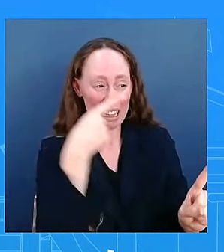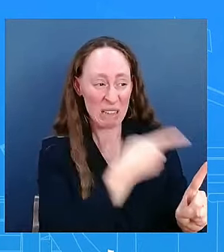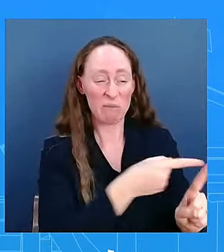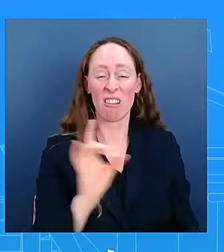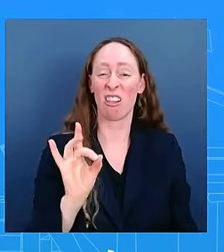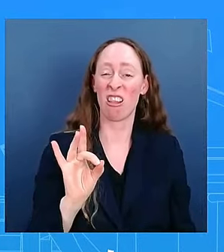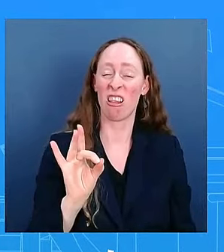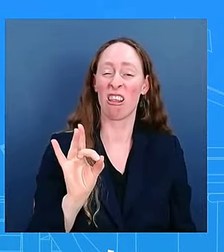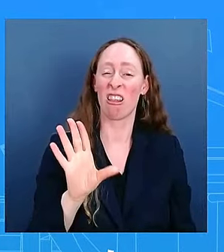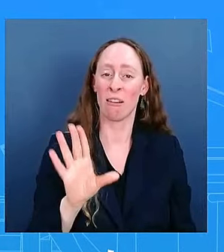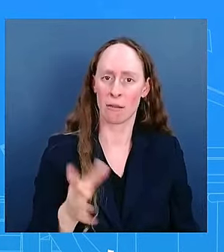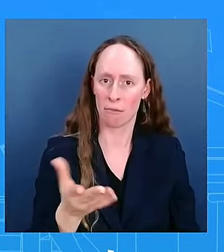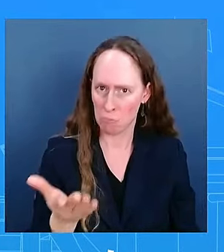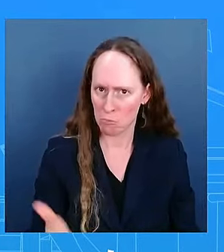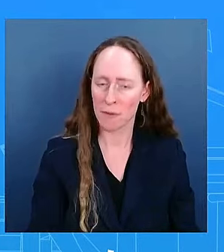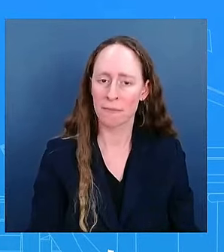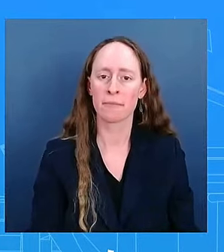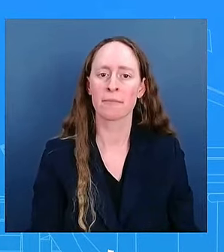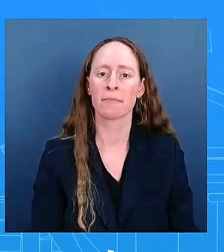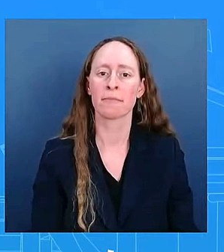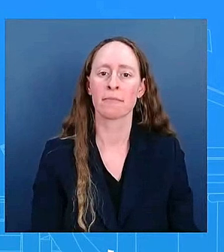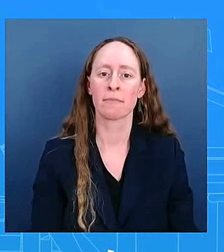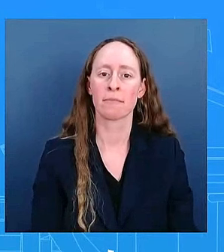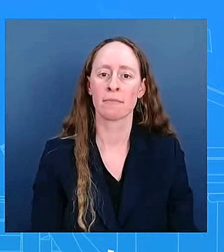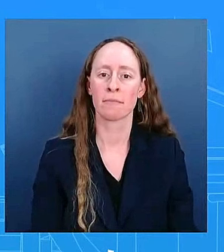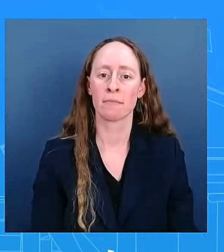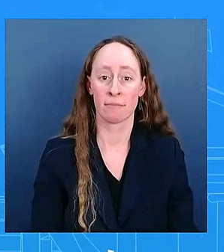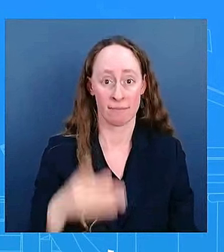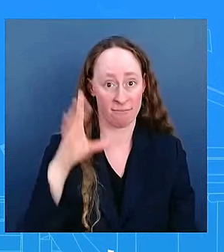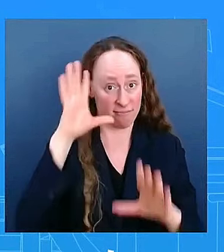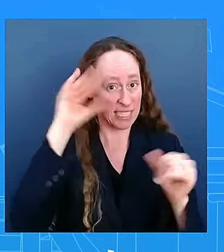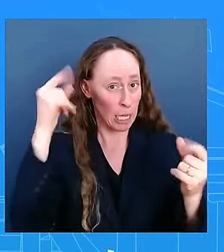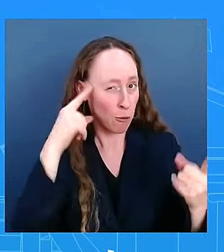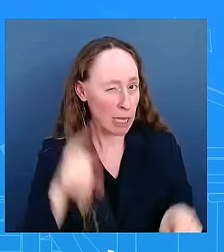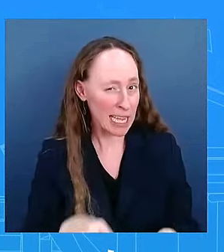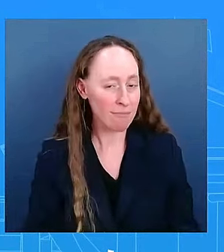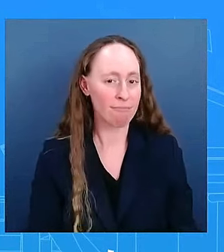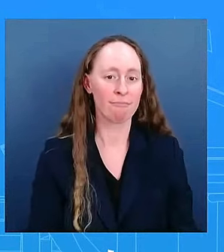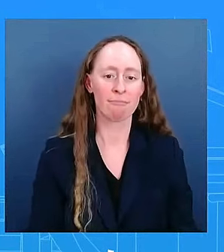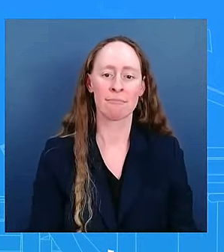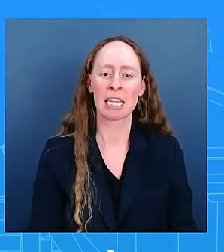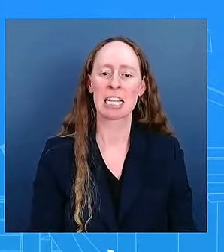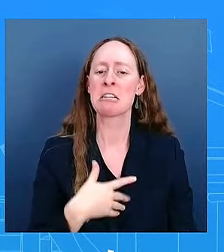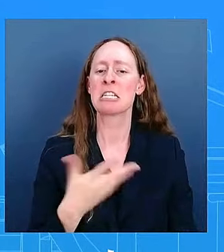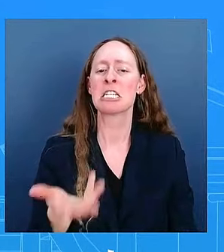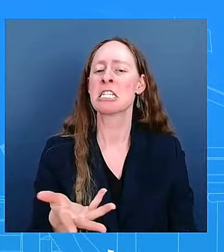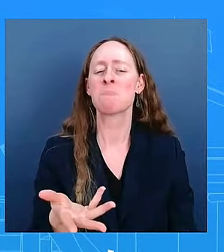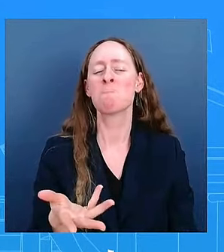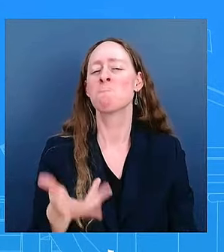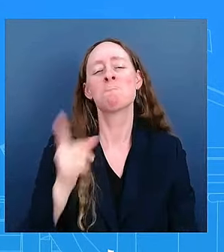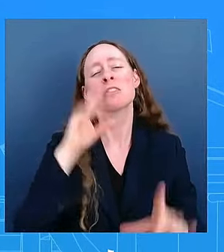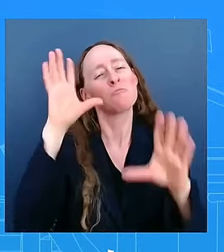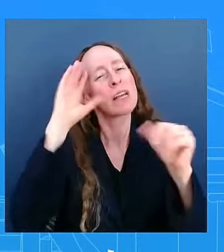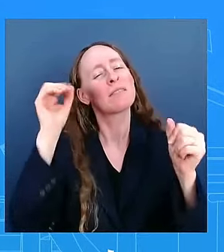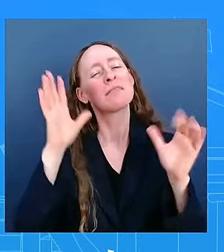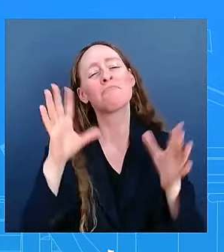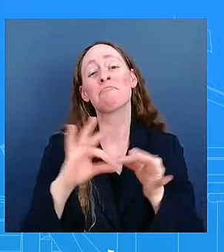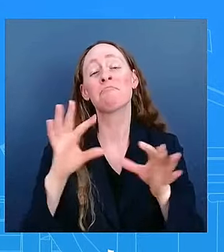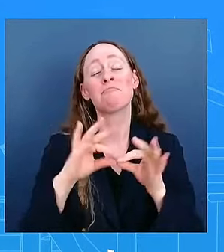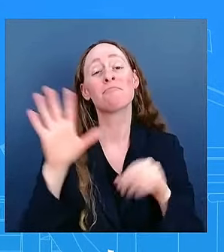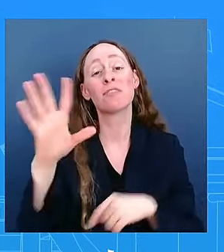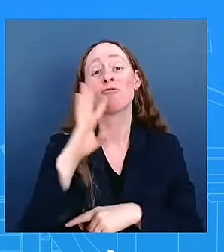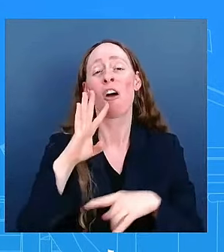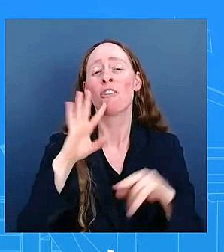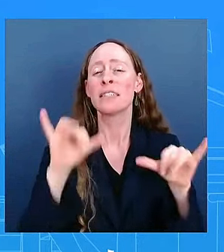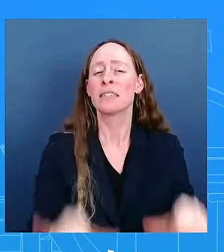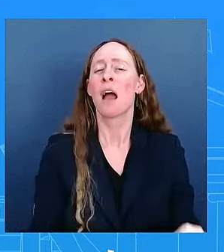feels the same way as what she stated. But that's something that the President has been saying for some time. He has. He has been saying that it doesn't matter if you